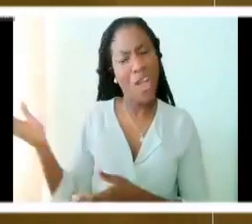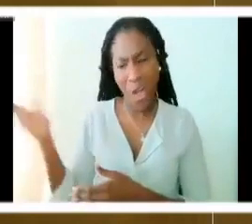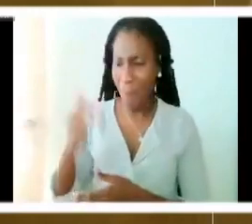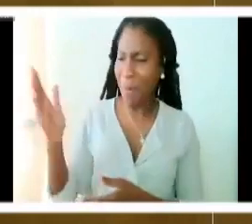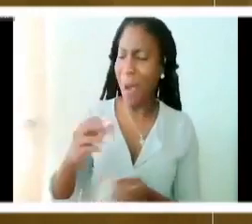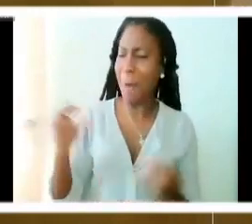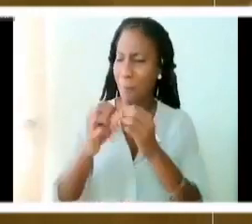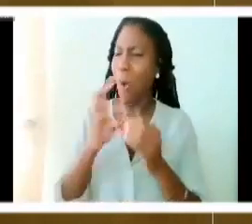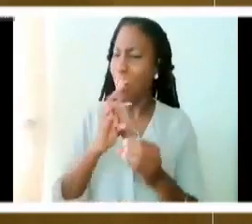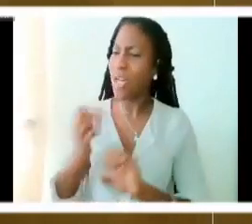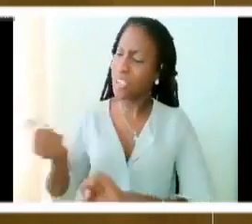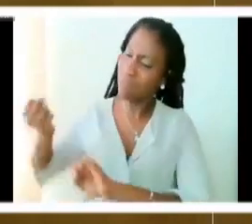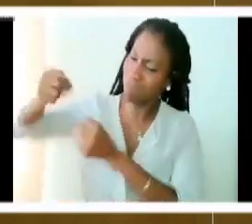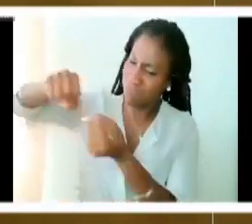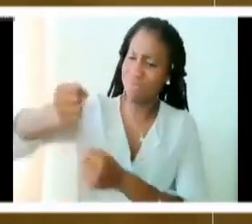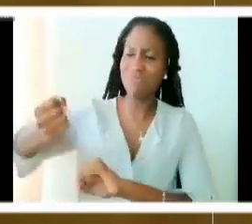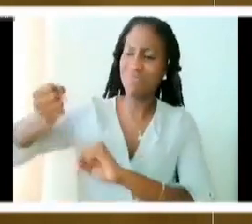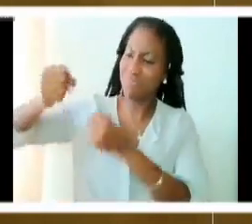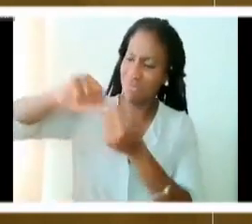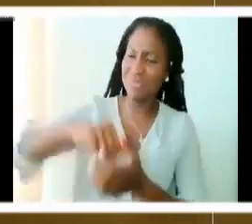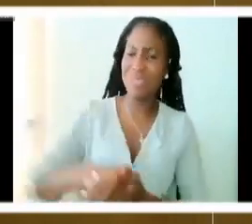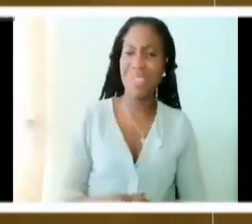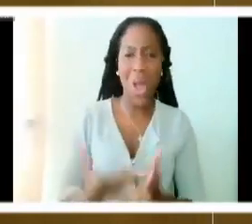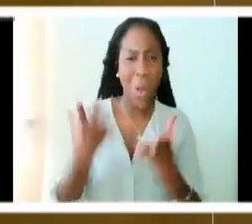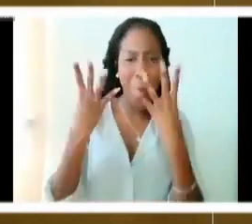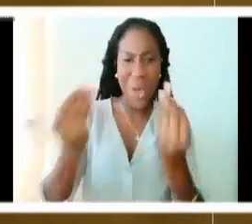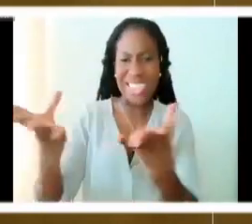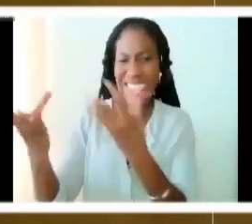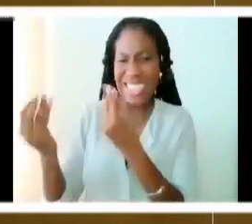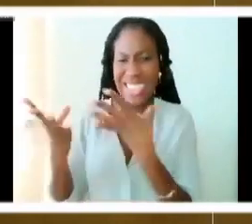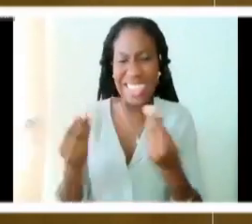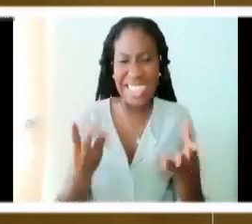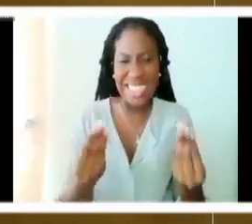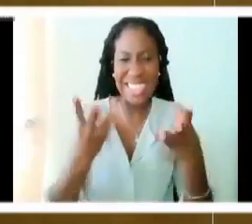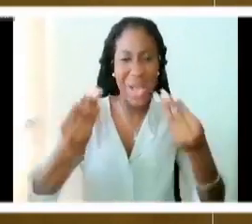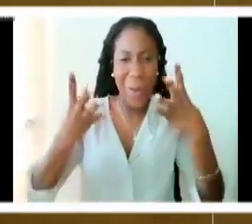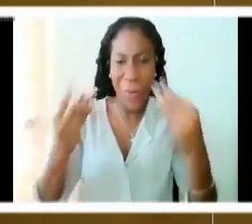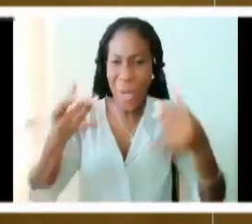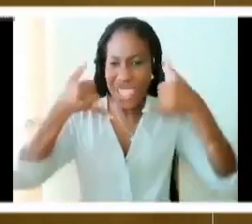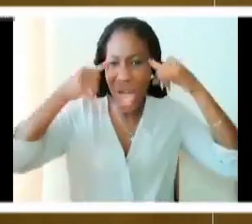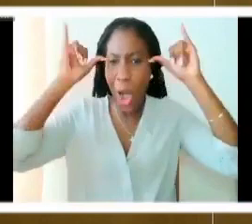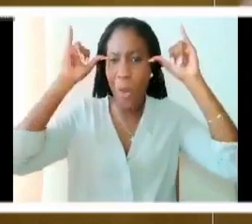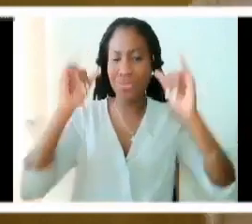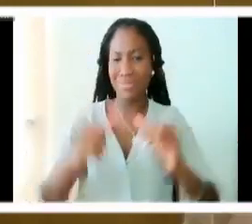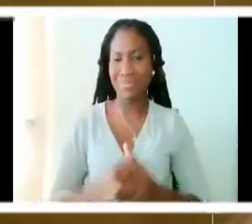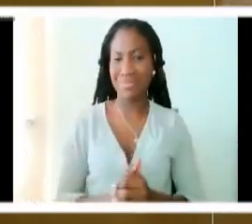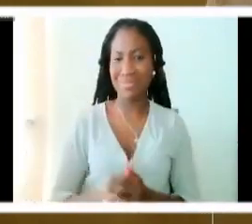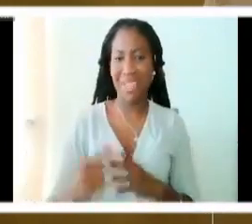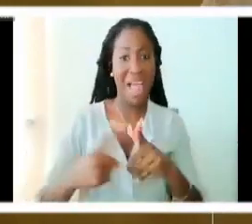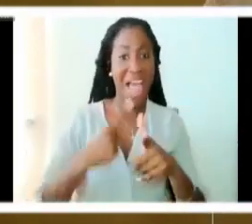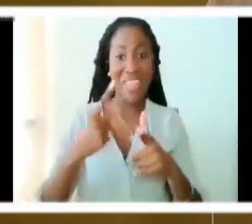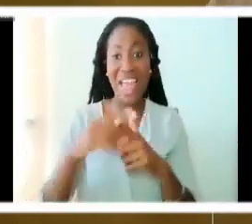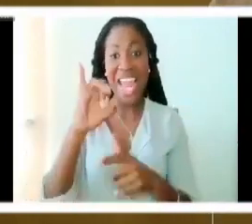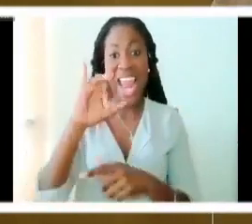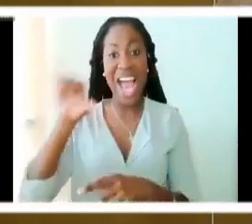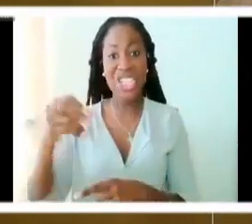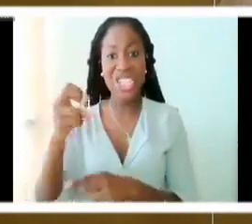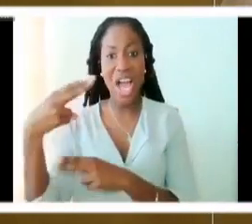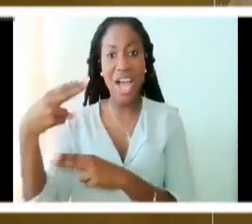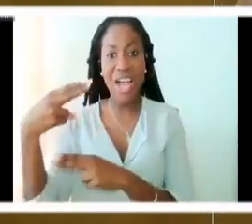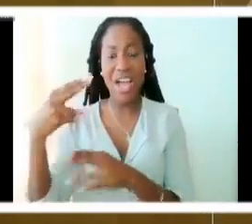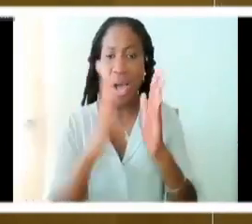water. Put, I want the thing wet. Wet it. And then he says a simple prayer and fire emerges.